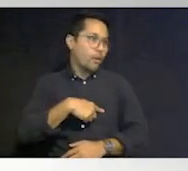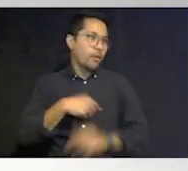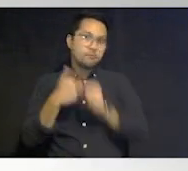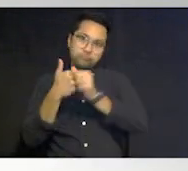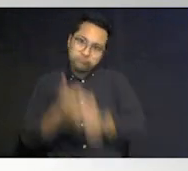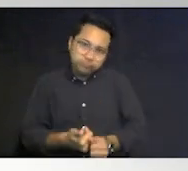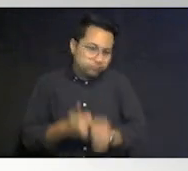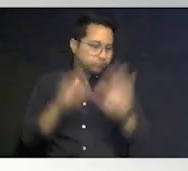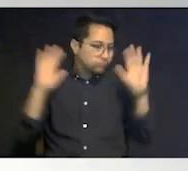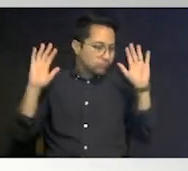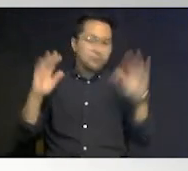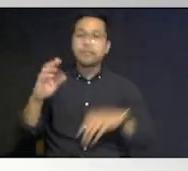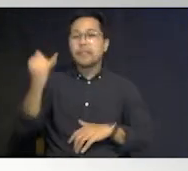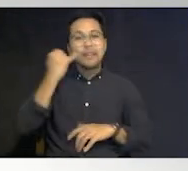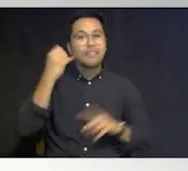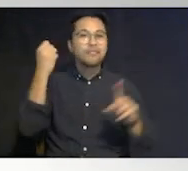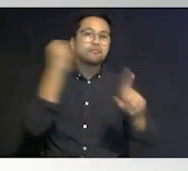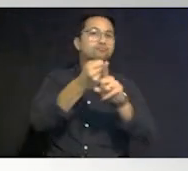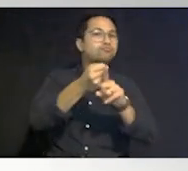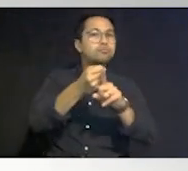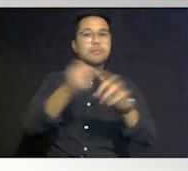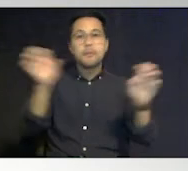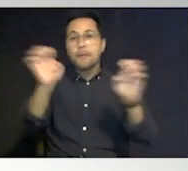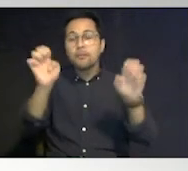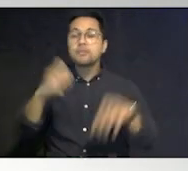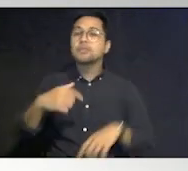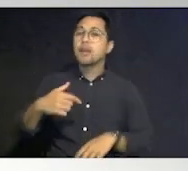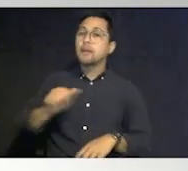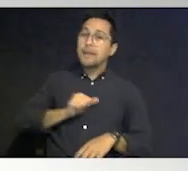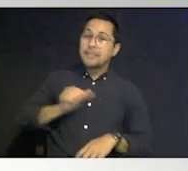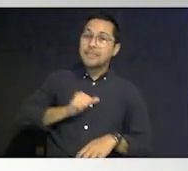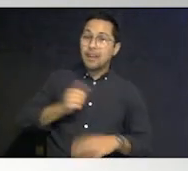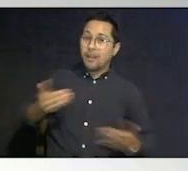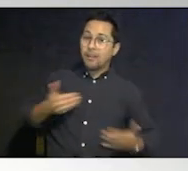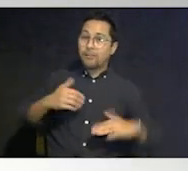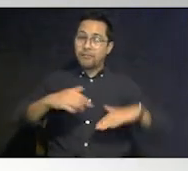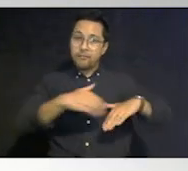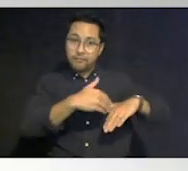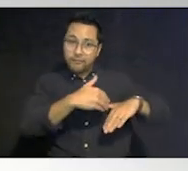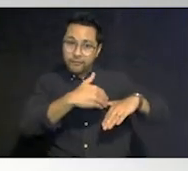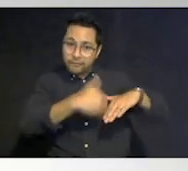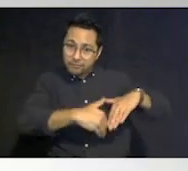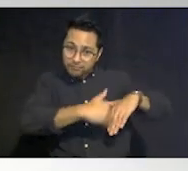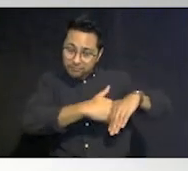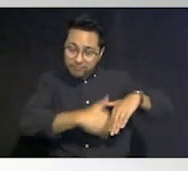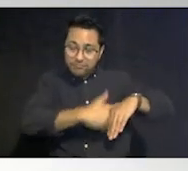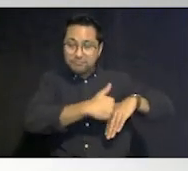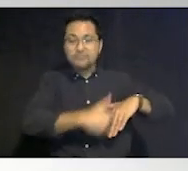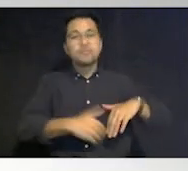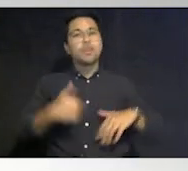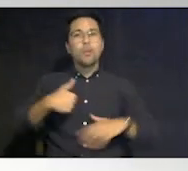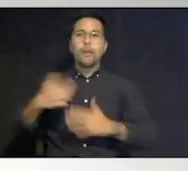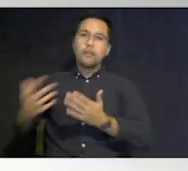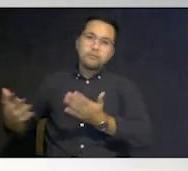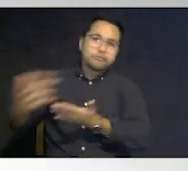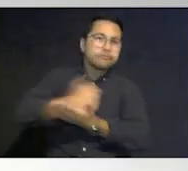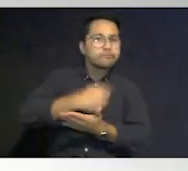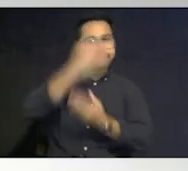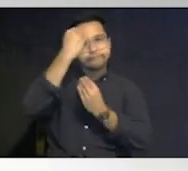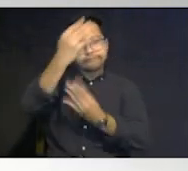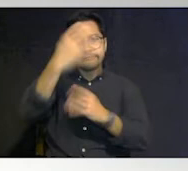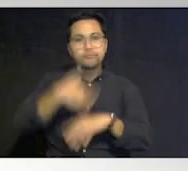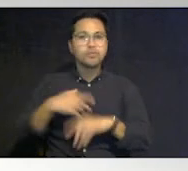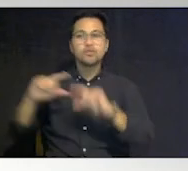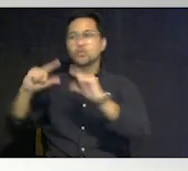often whenever we have an emergency where myself in the suncoast region we are gathering information whether it's group homes or family